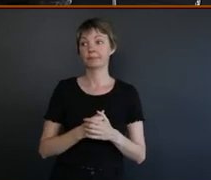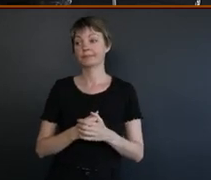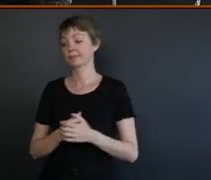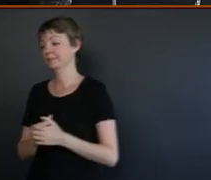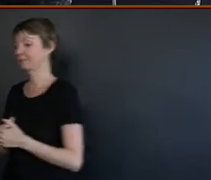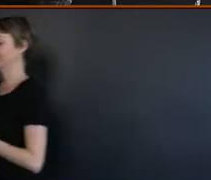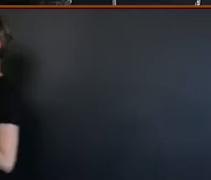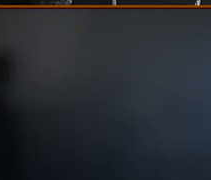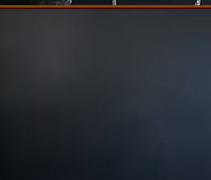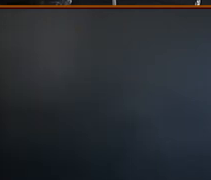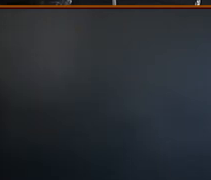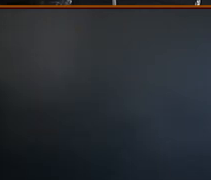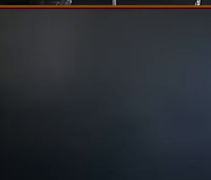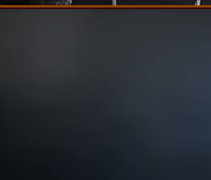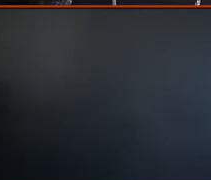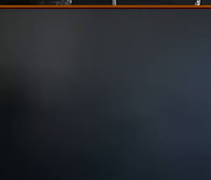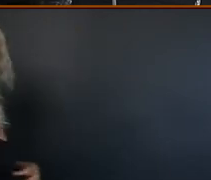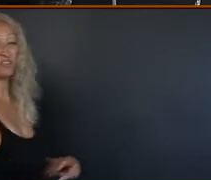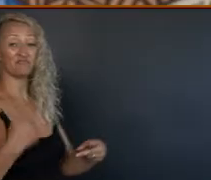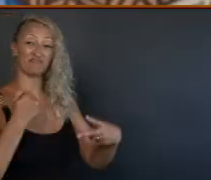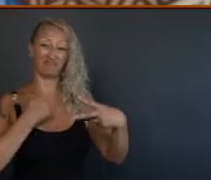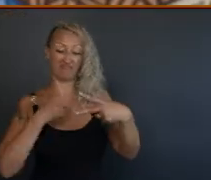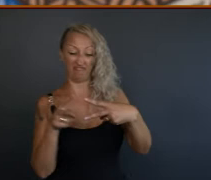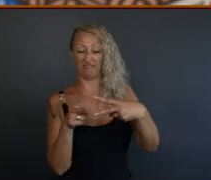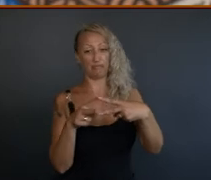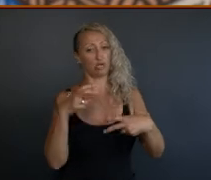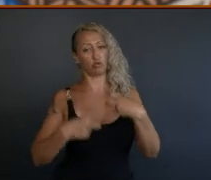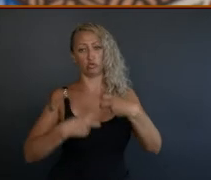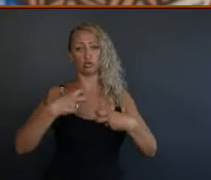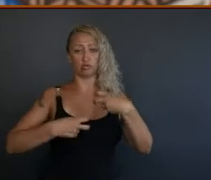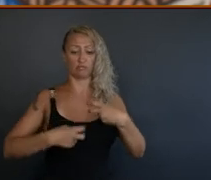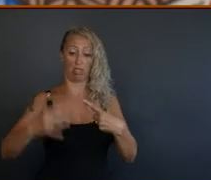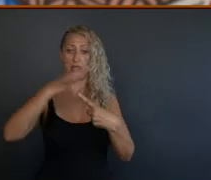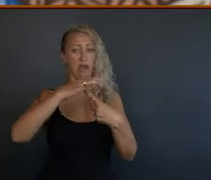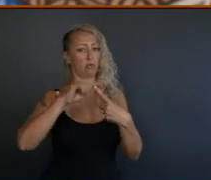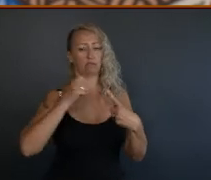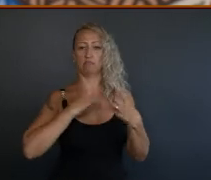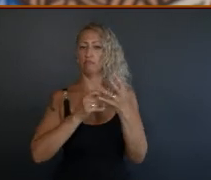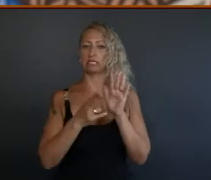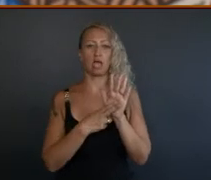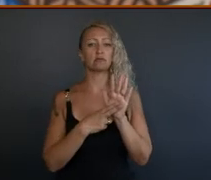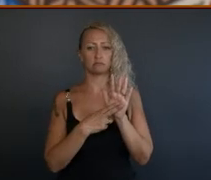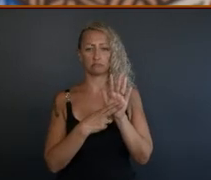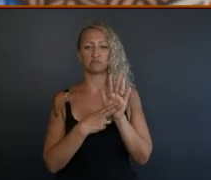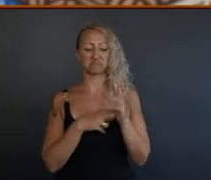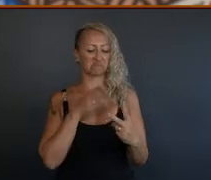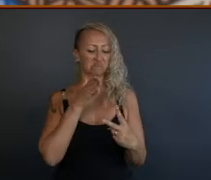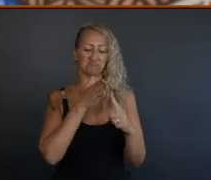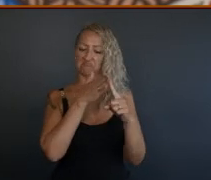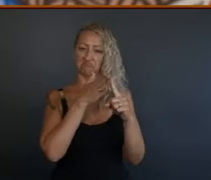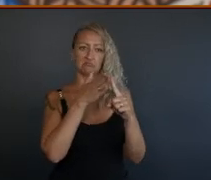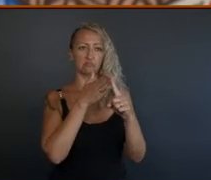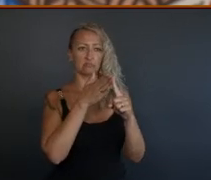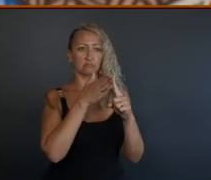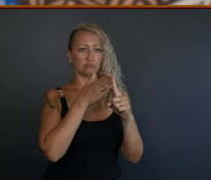So I'm dealing with these two issues. But the main one is my son. Because Mother is